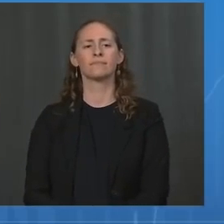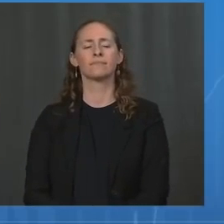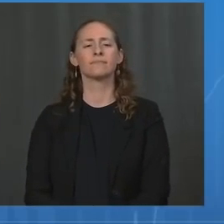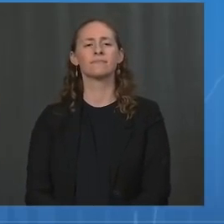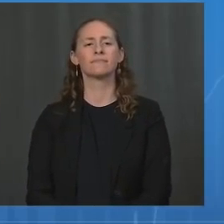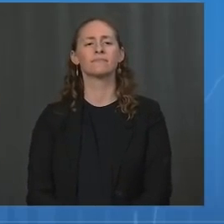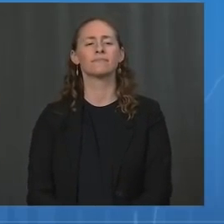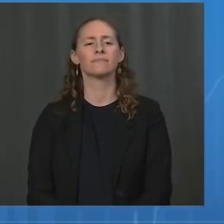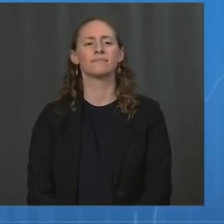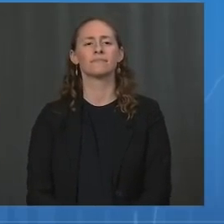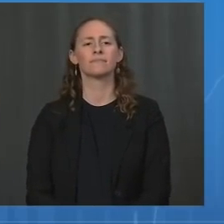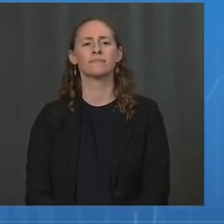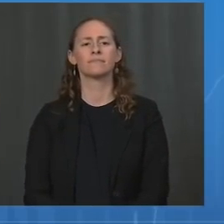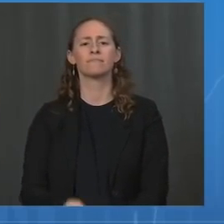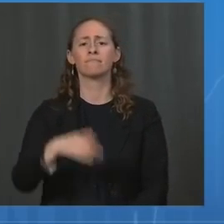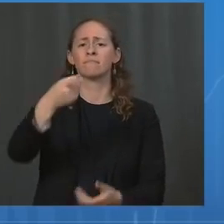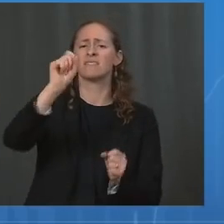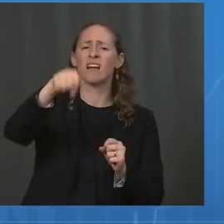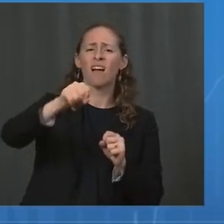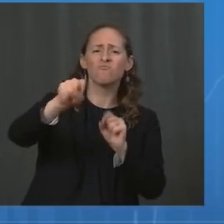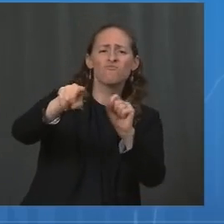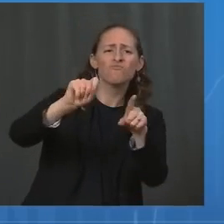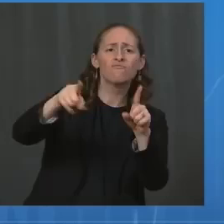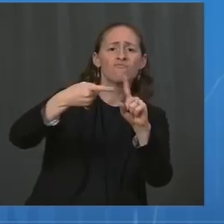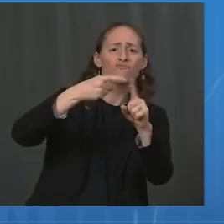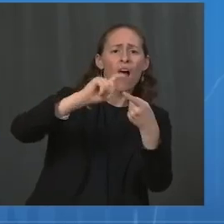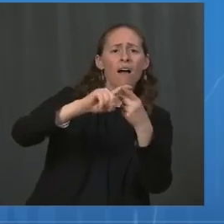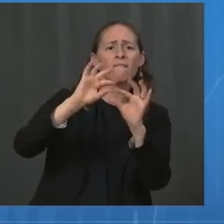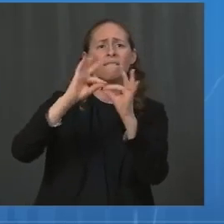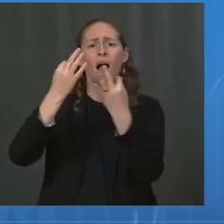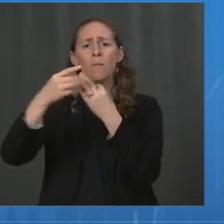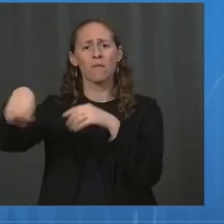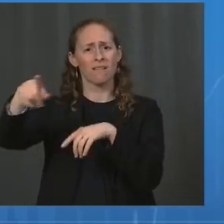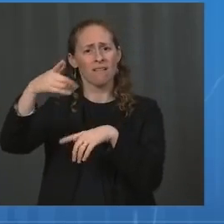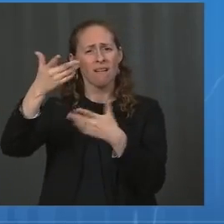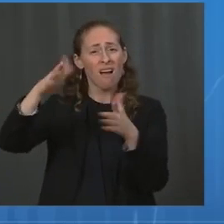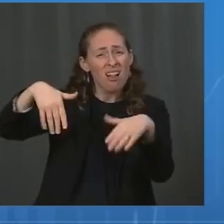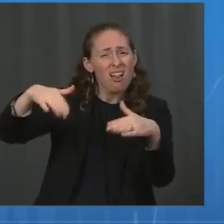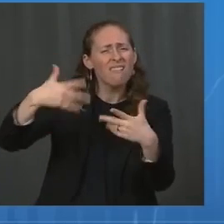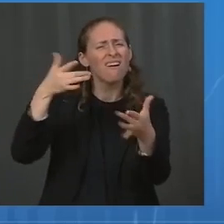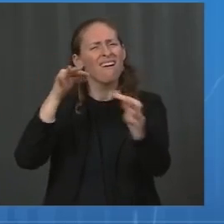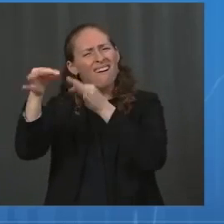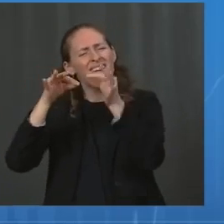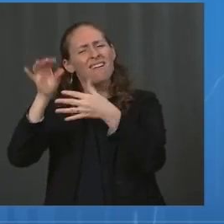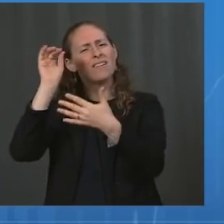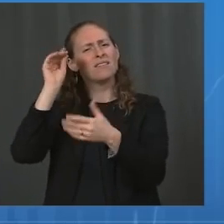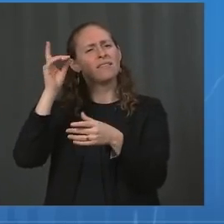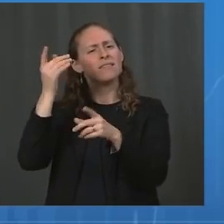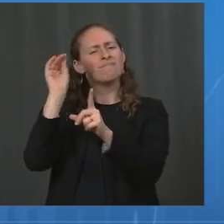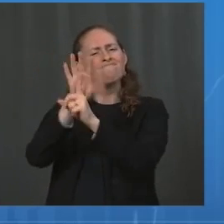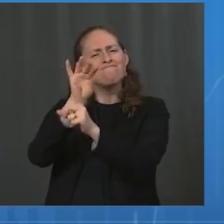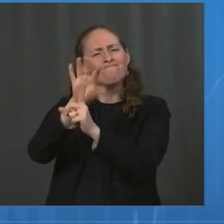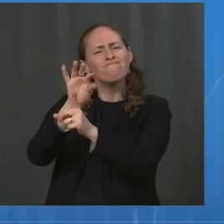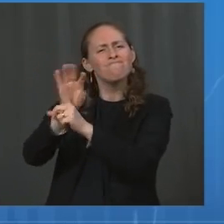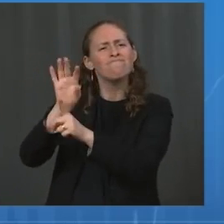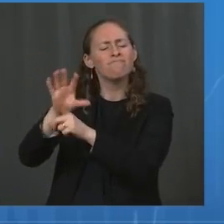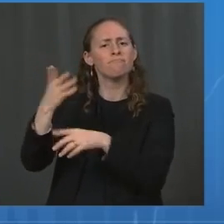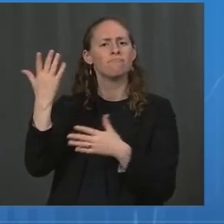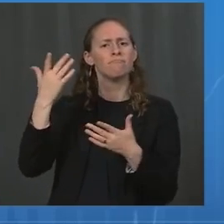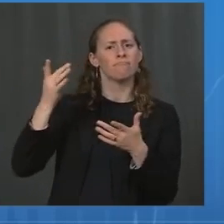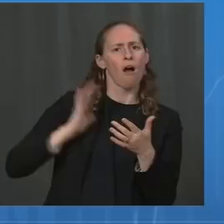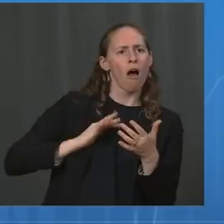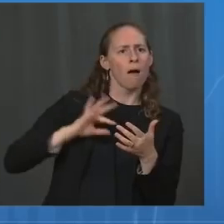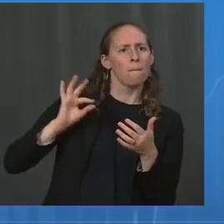who are still unvaccinated about the benefits of the vaccine and continue to consider taking them to get vaccinated over the long